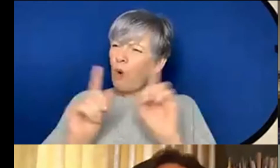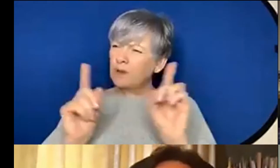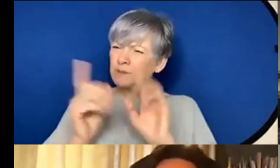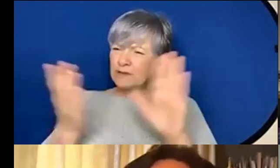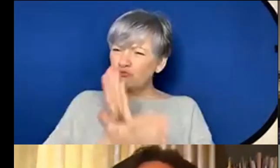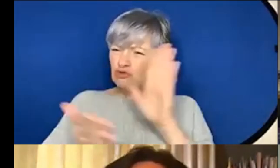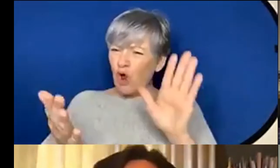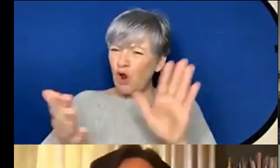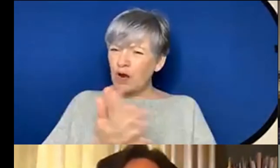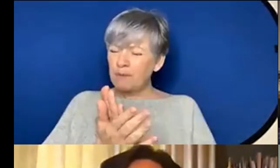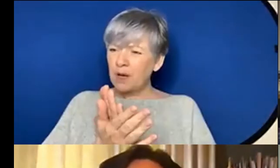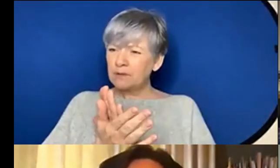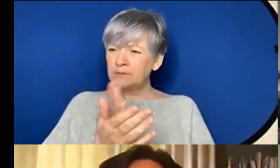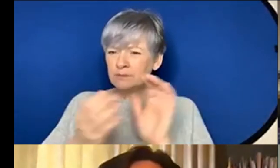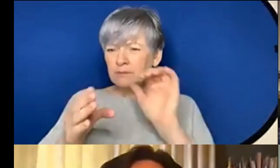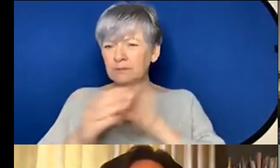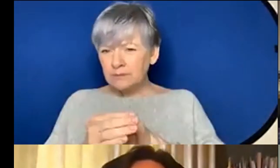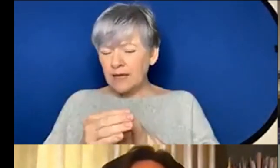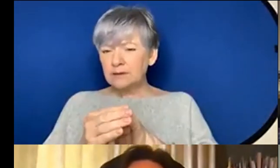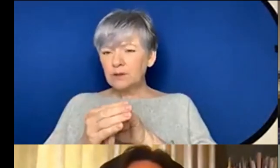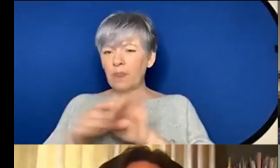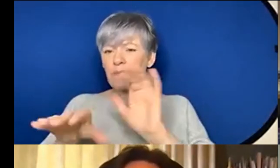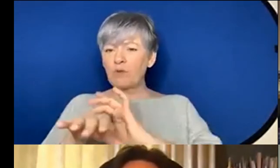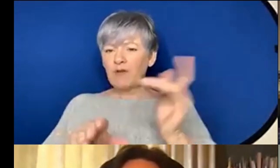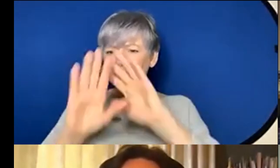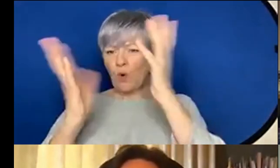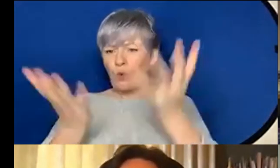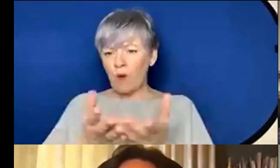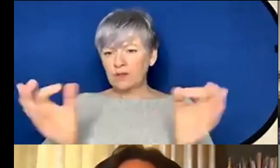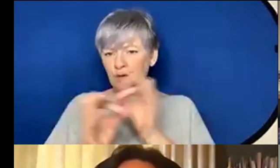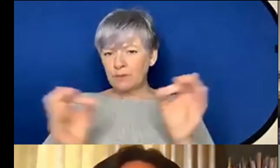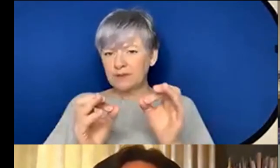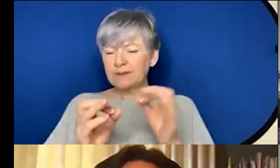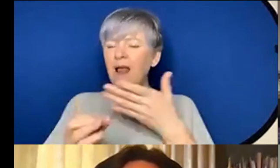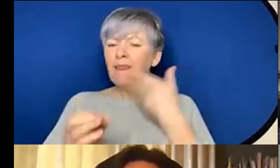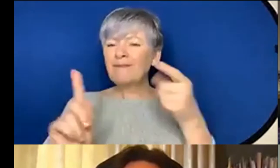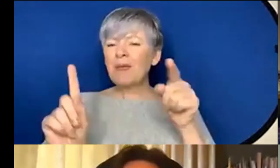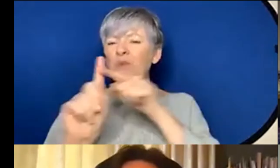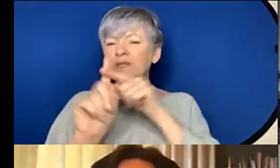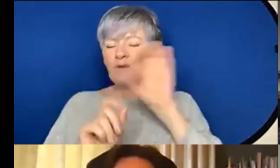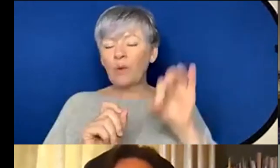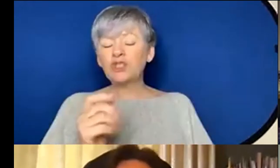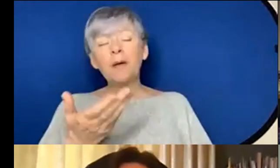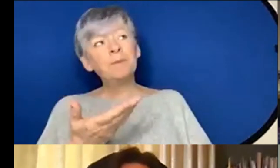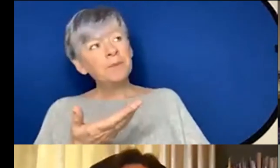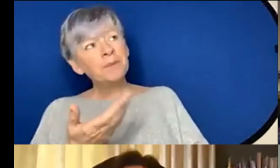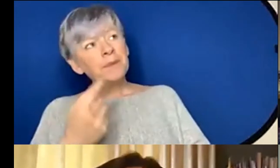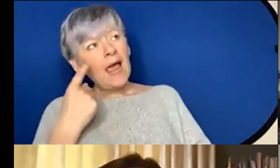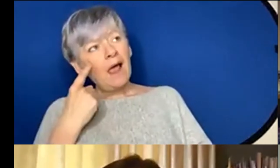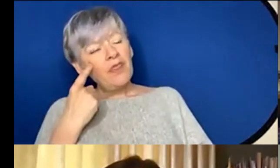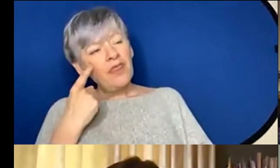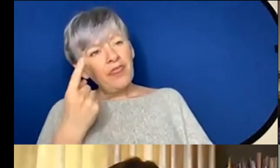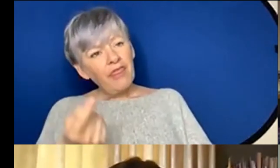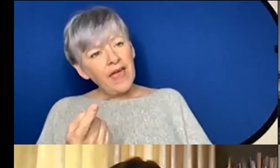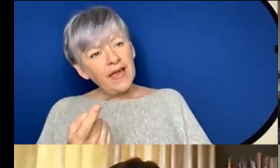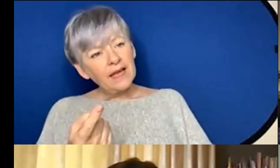about entering the professional world of music so that's a nice positive question yeah well I think um it's